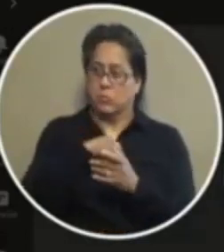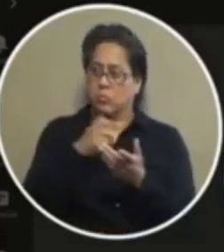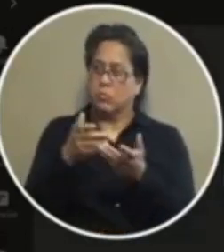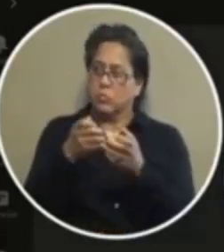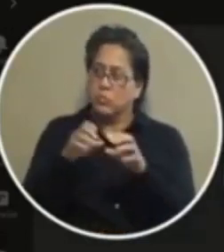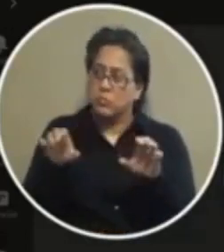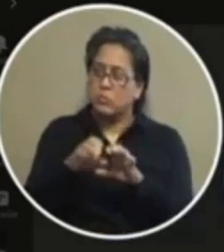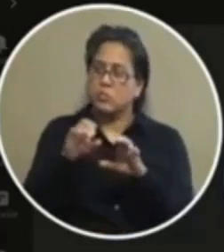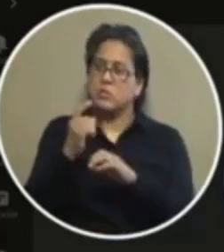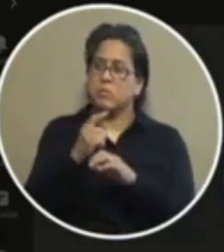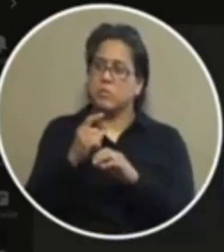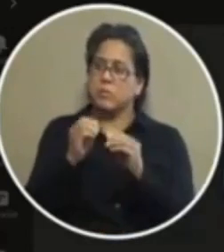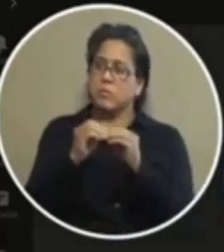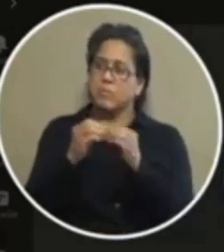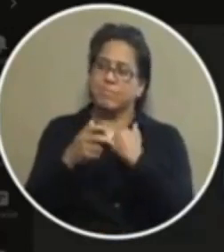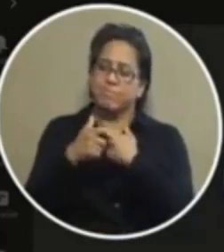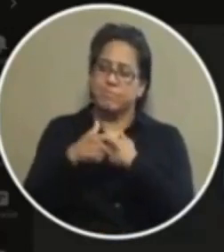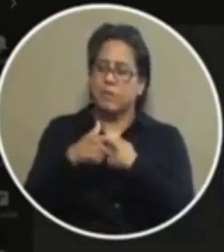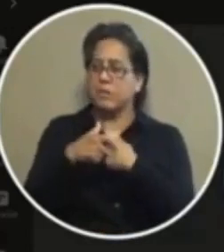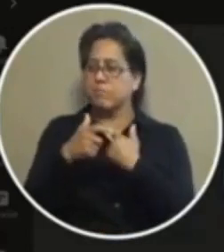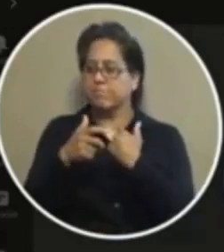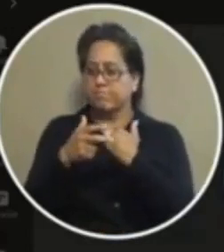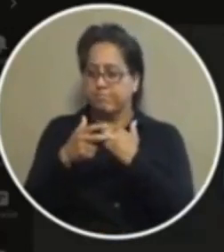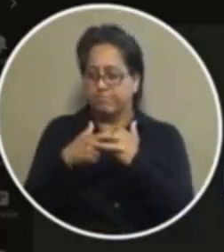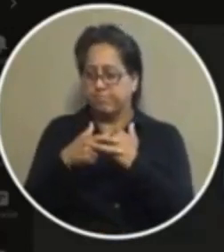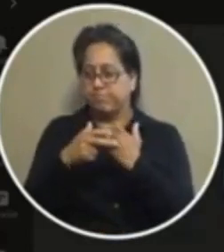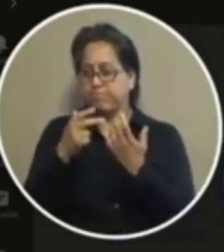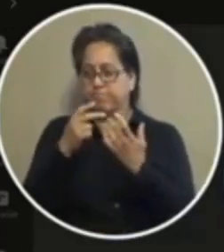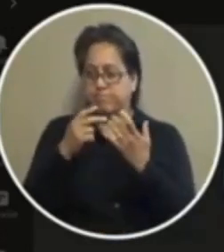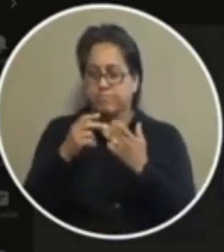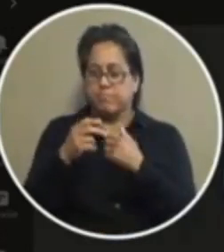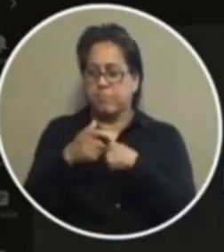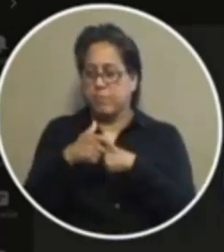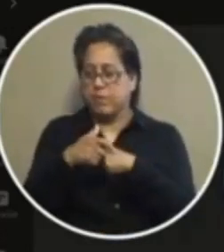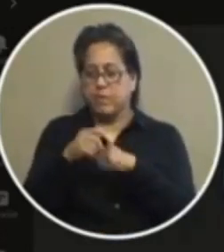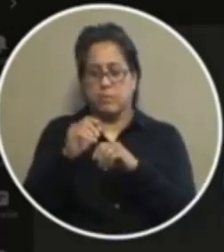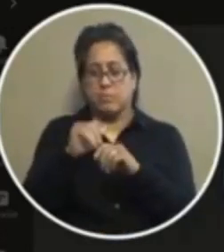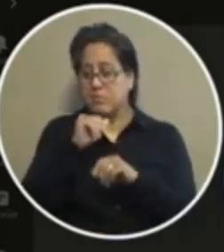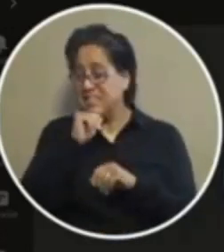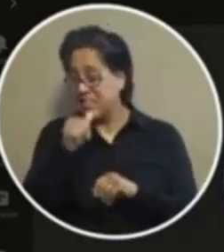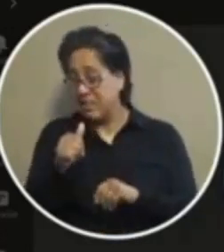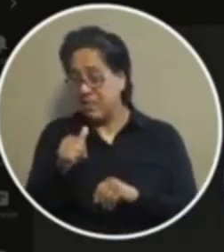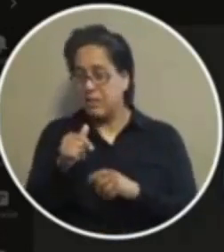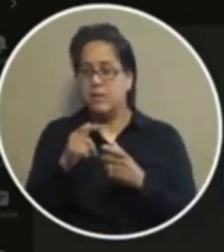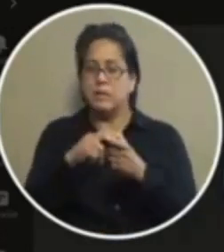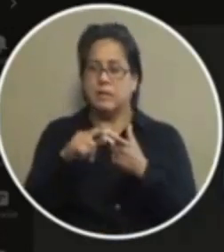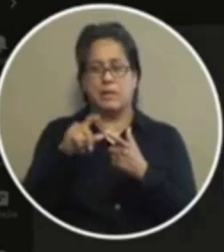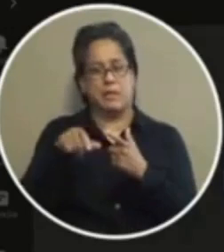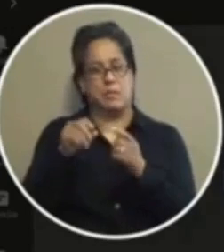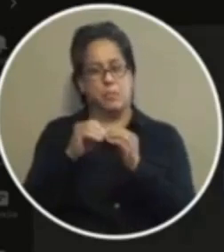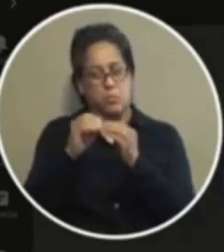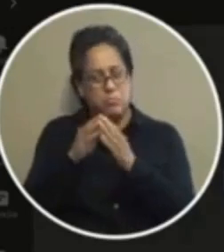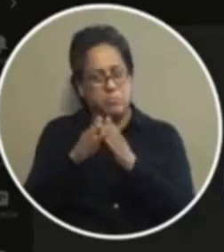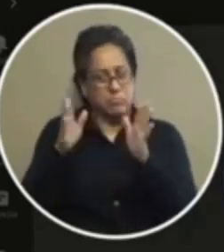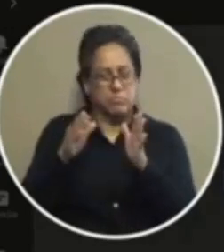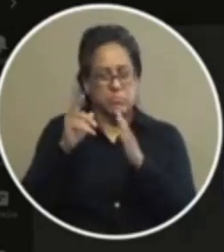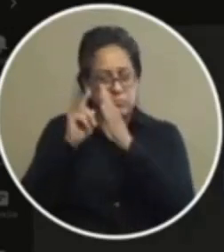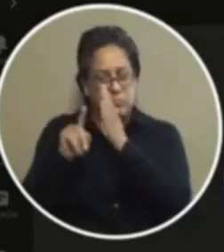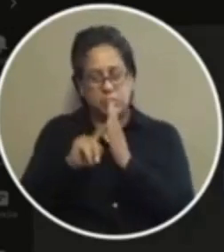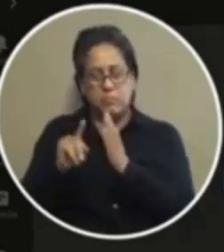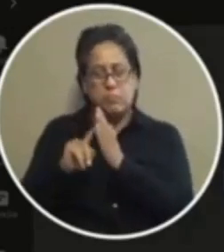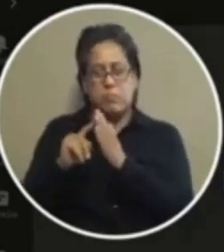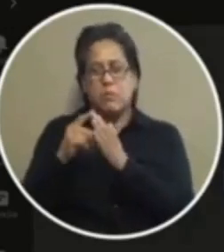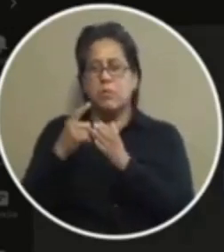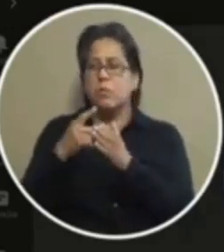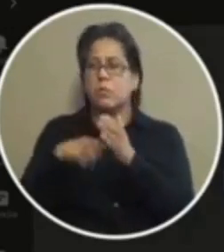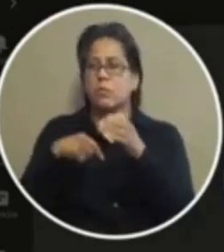that's efficient but at the same time if it's not efficient then there needs to be a broader view of what we're looking at as far